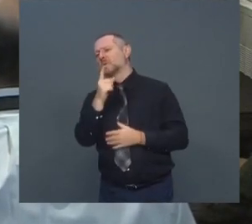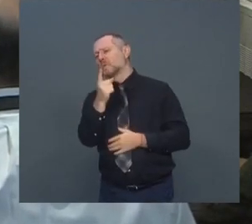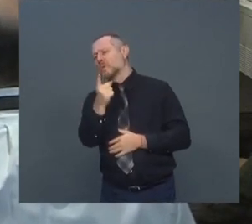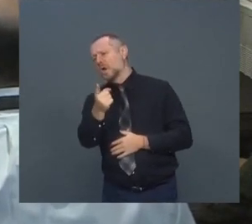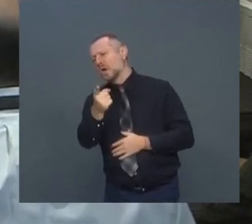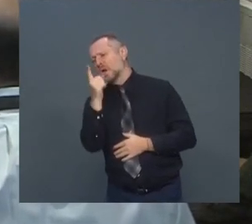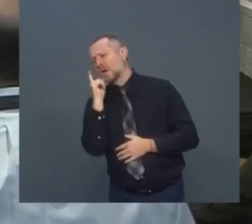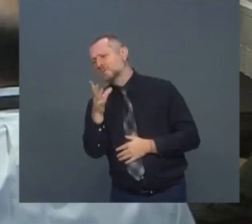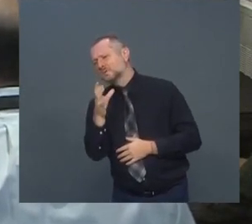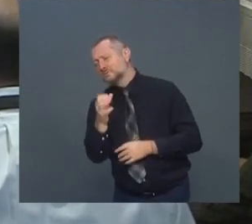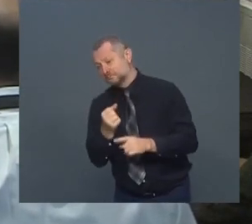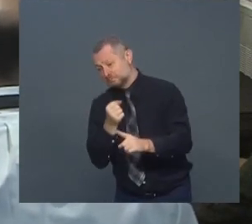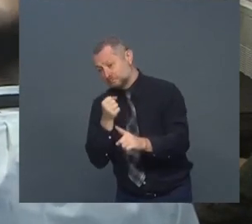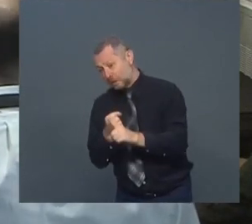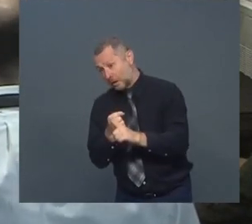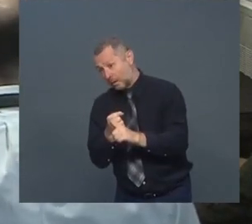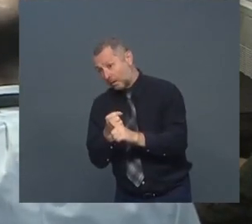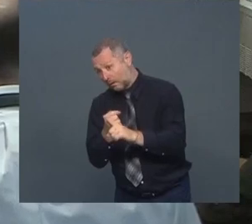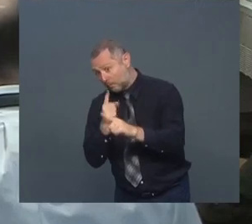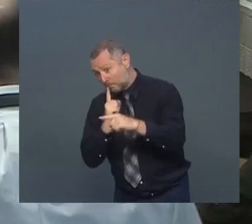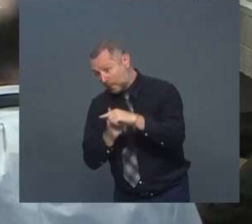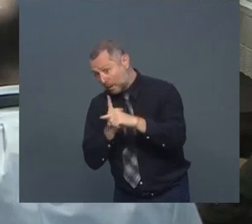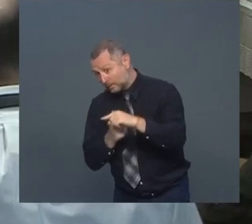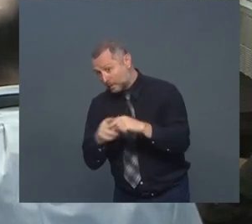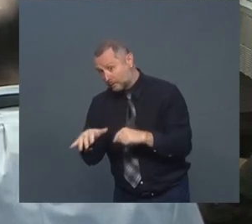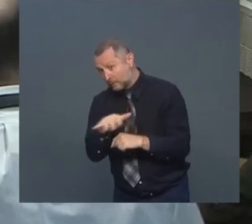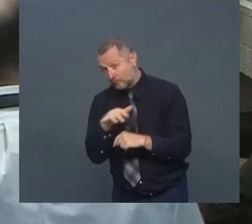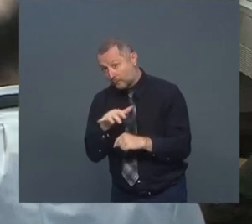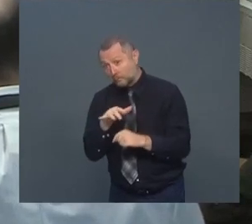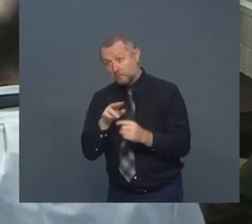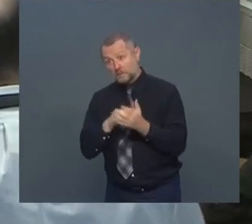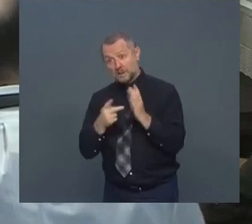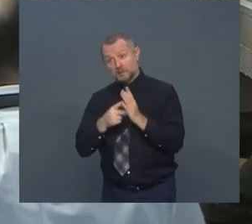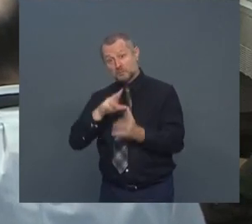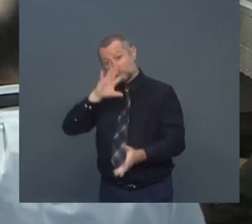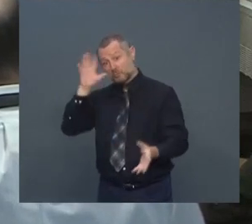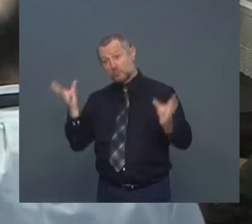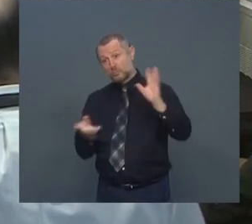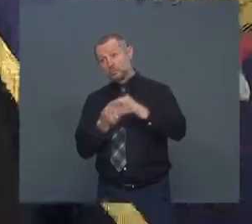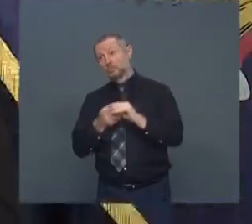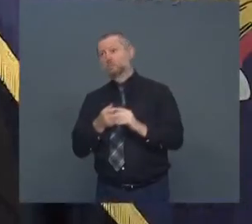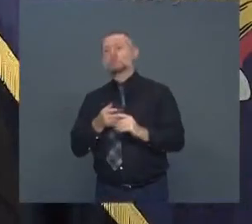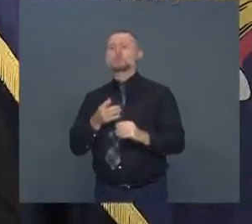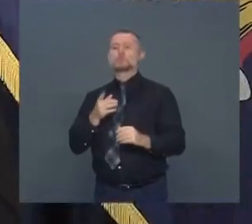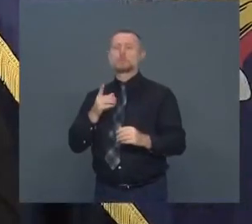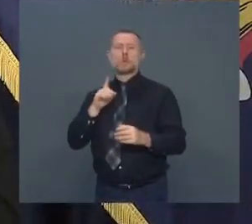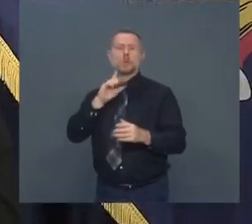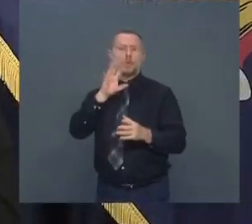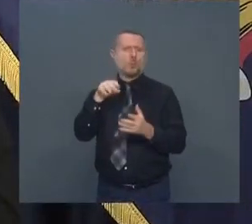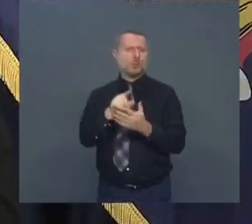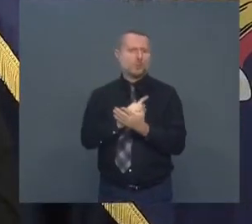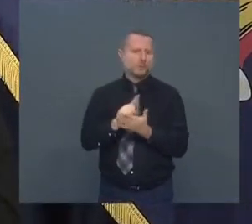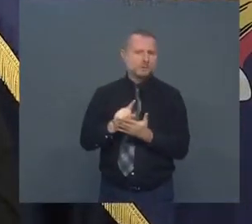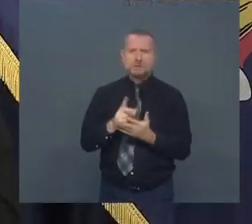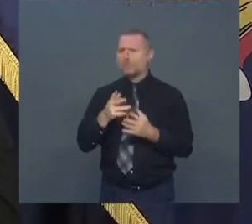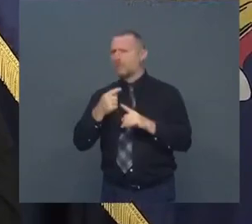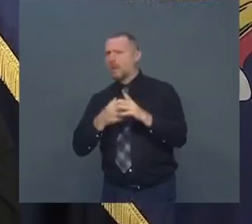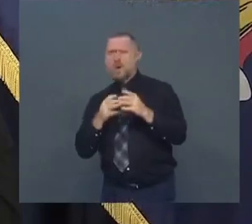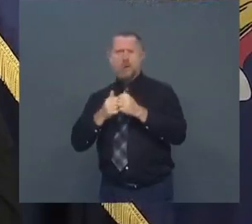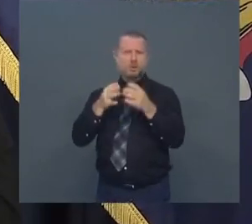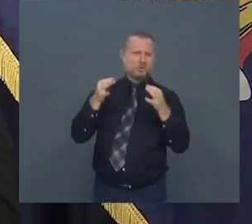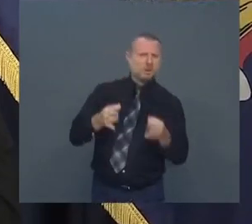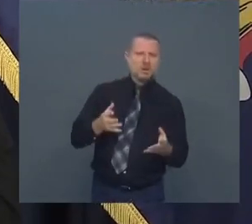to test positive. Is that in a specific time period or just in total? Like when would they be required to potentially shut down? And then I have two other questions.